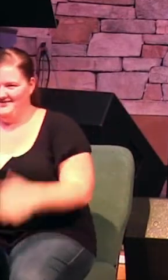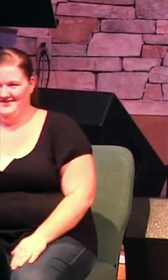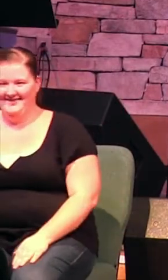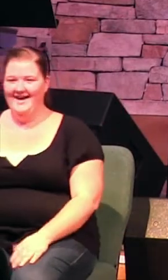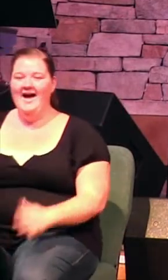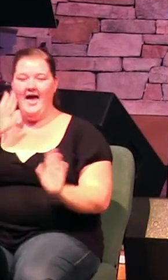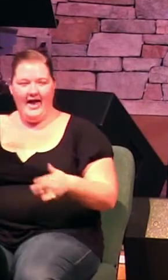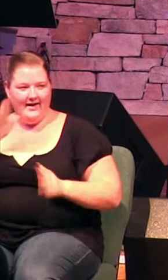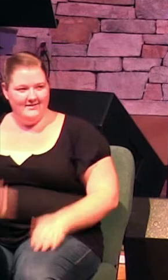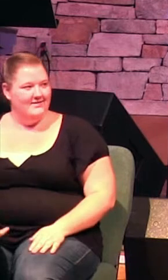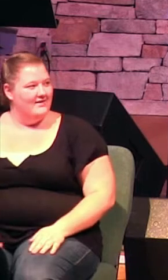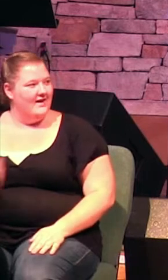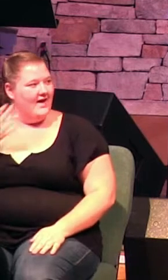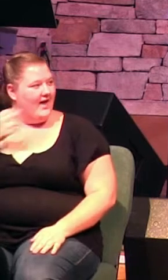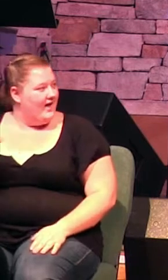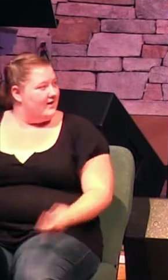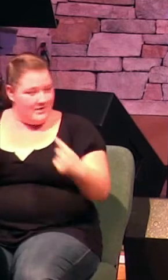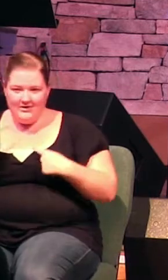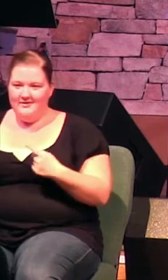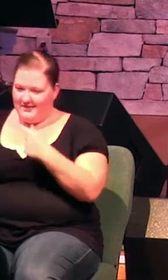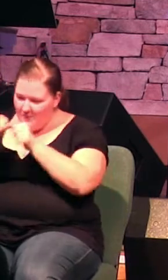hey wait i ain't done yet get back here timothy